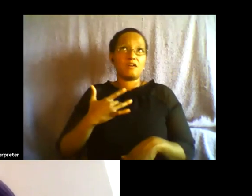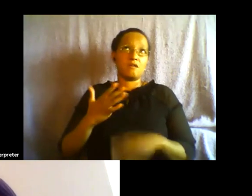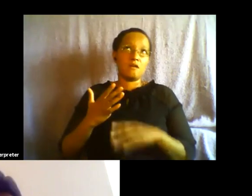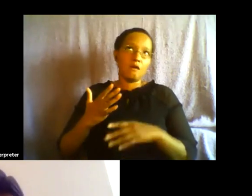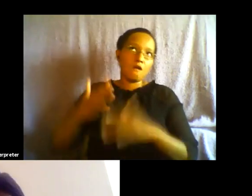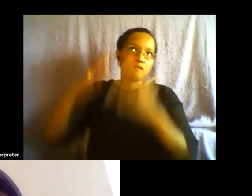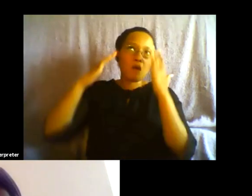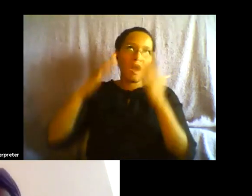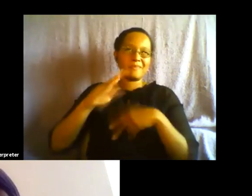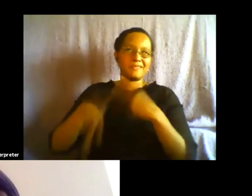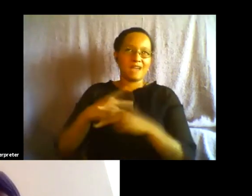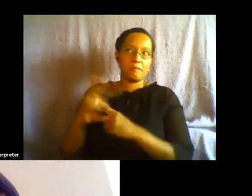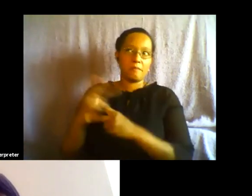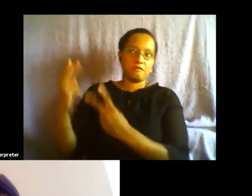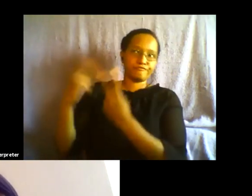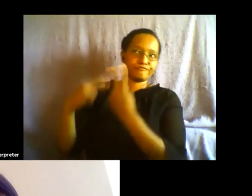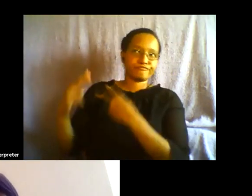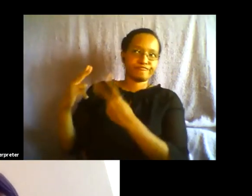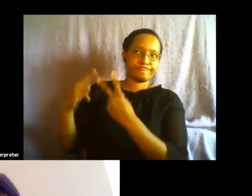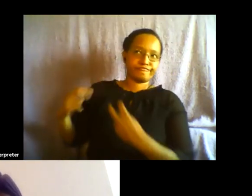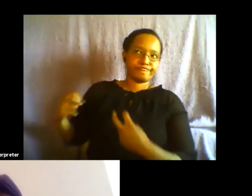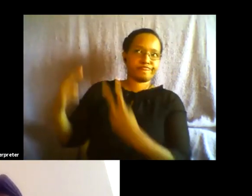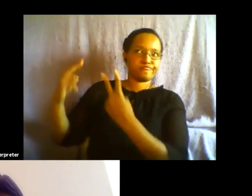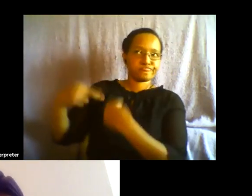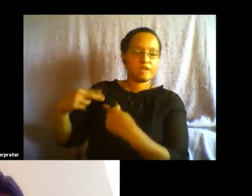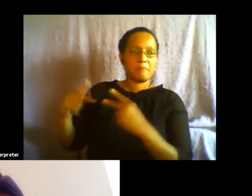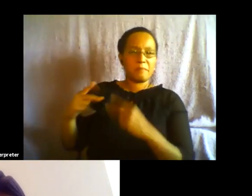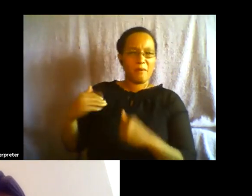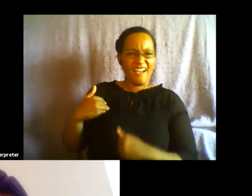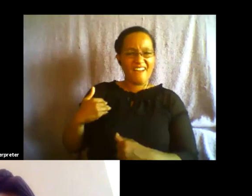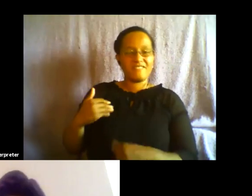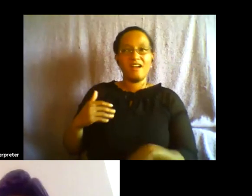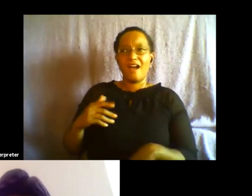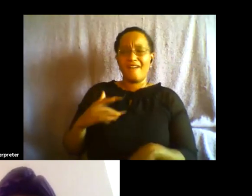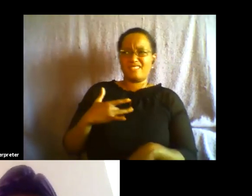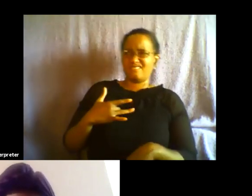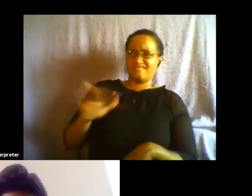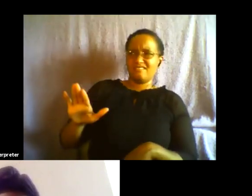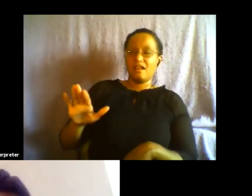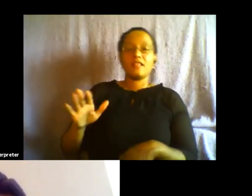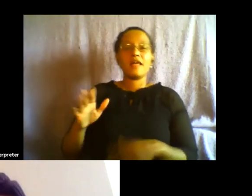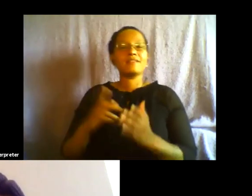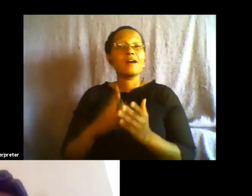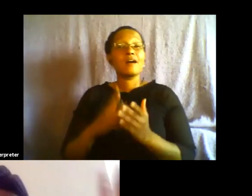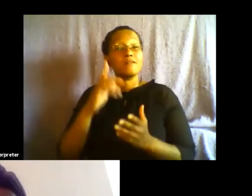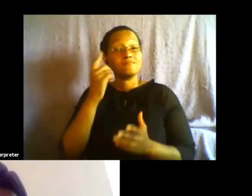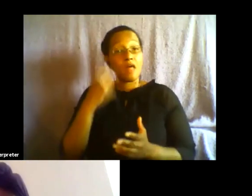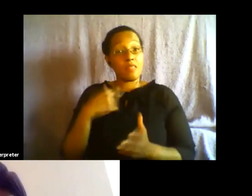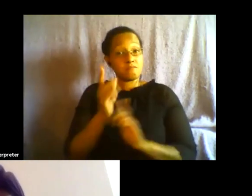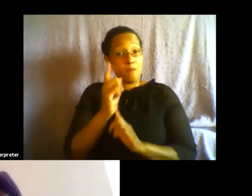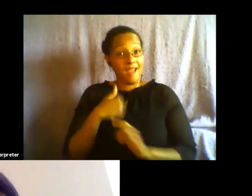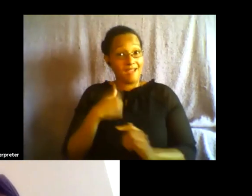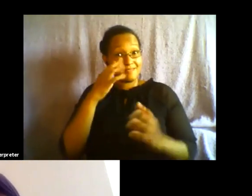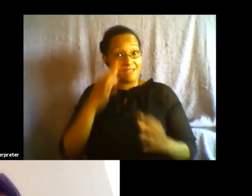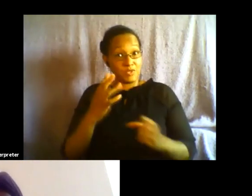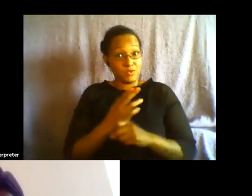on me that didn't feel like my experience at all when i started using wheelchair people were like oh that's so sad you're wheelchair bound i was like no this is freedom